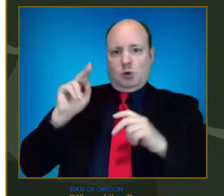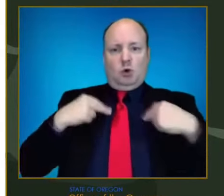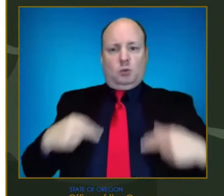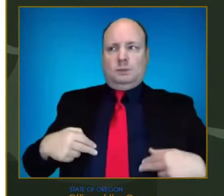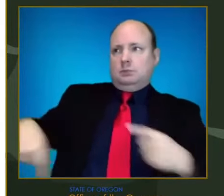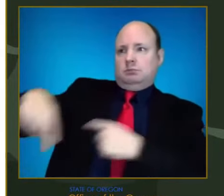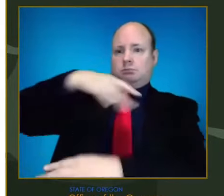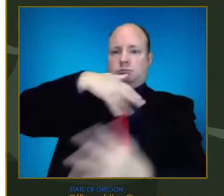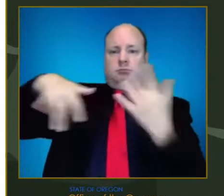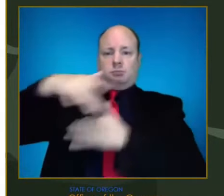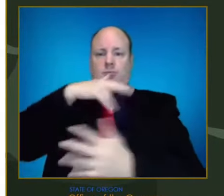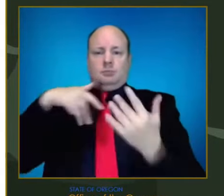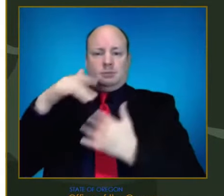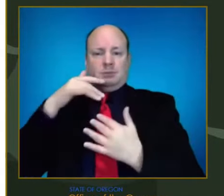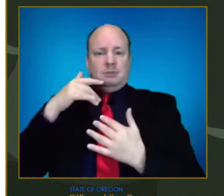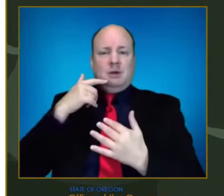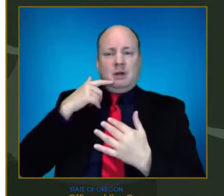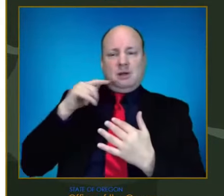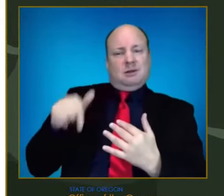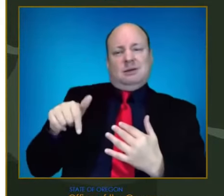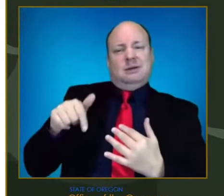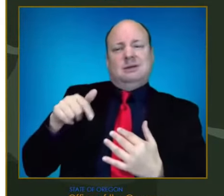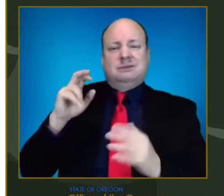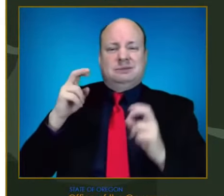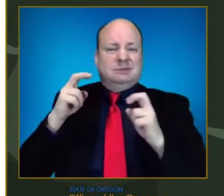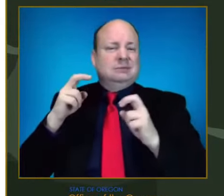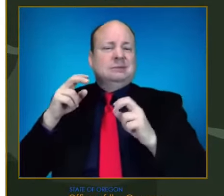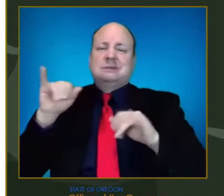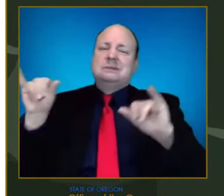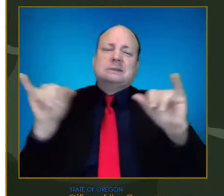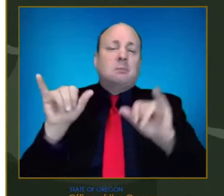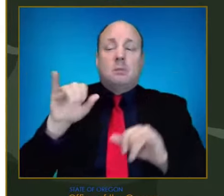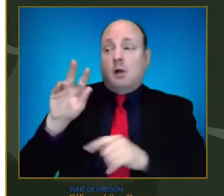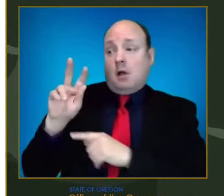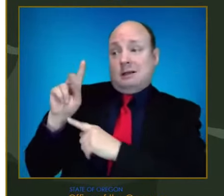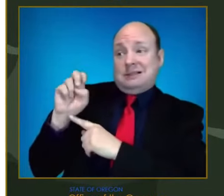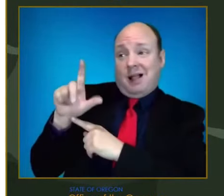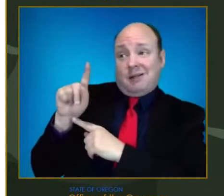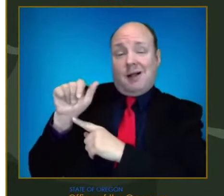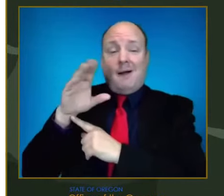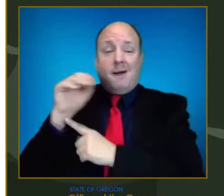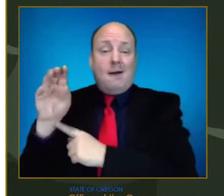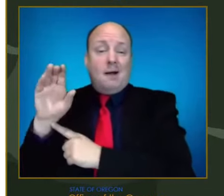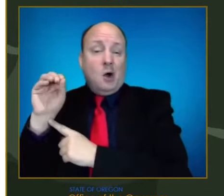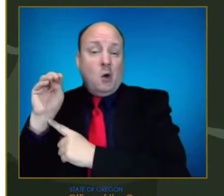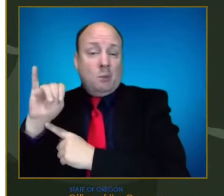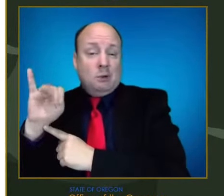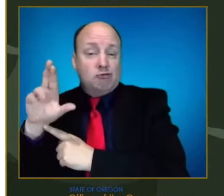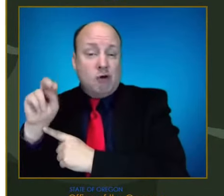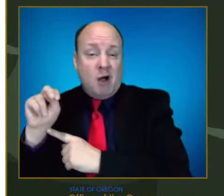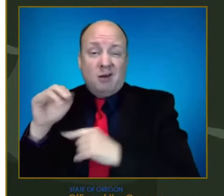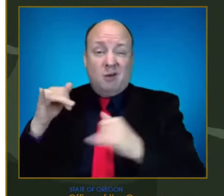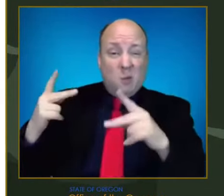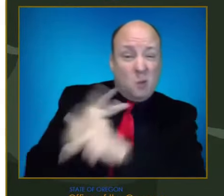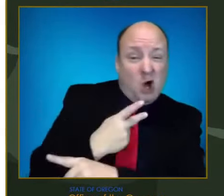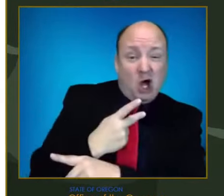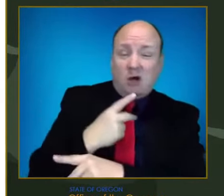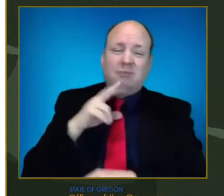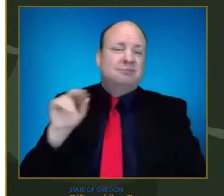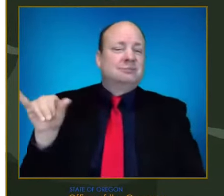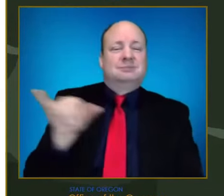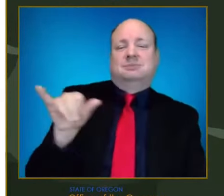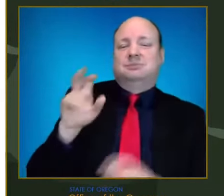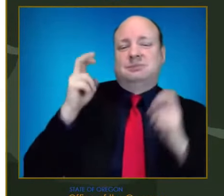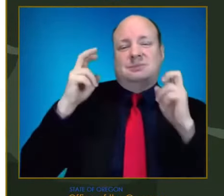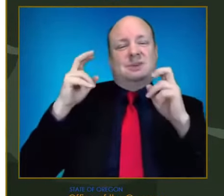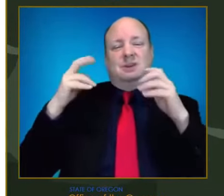This is a situation we're dealing with and, uh, we'll be looking at, um, many, many ways to, to, to handle it. Uh, but in